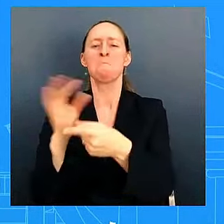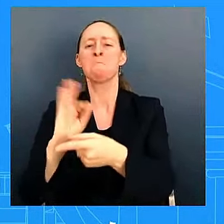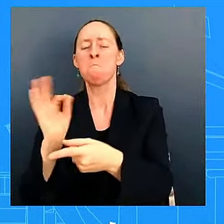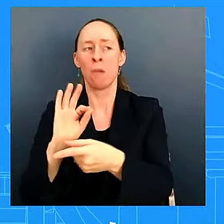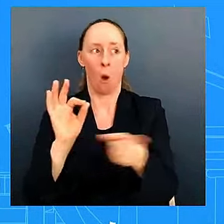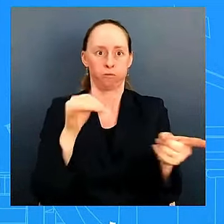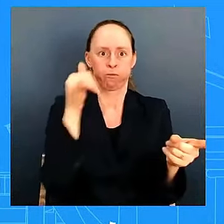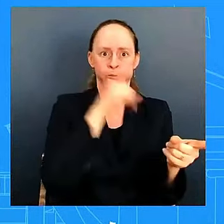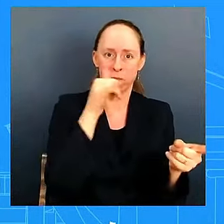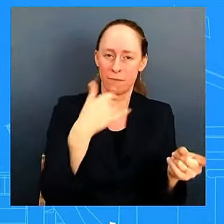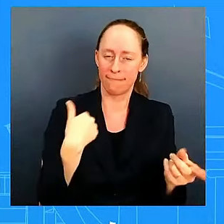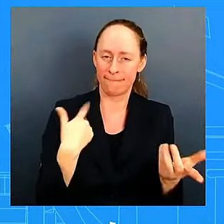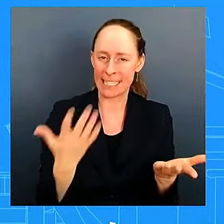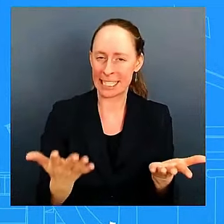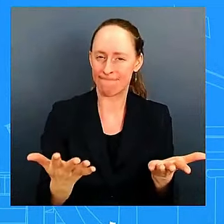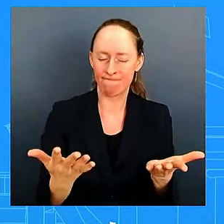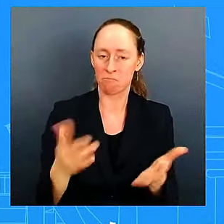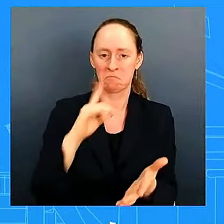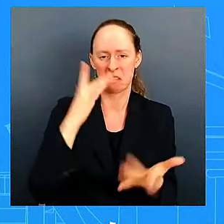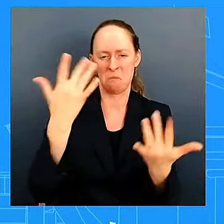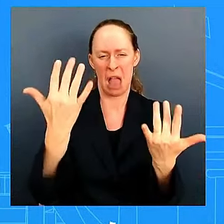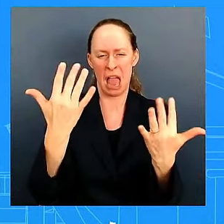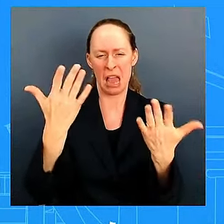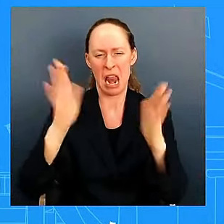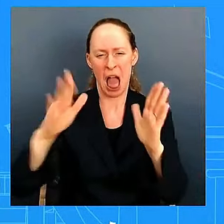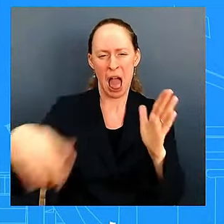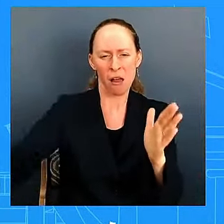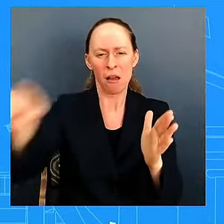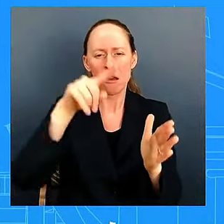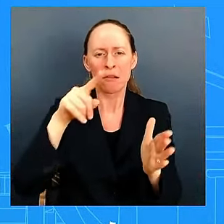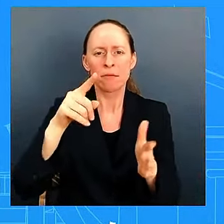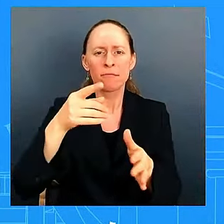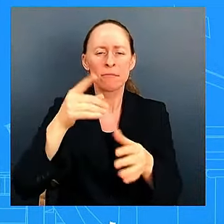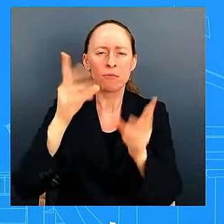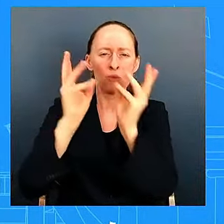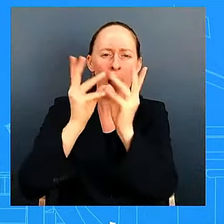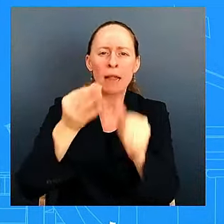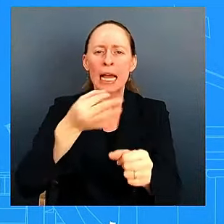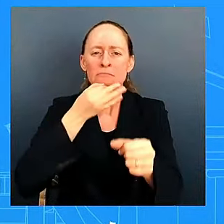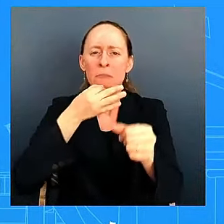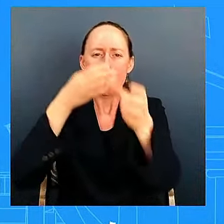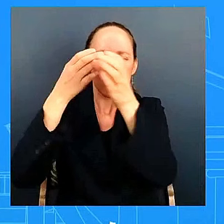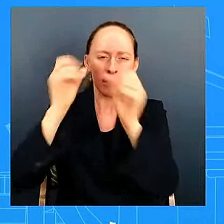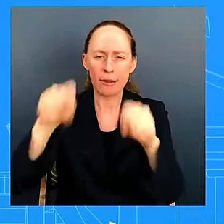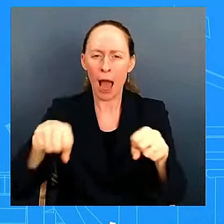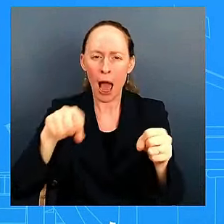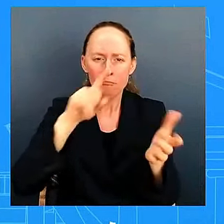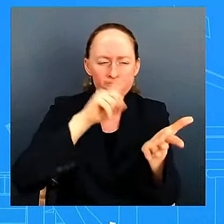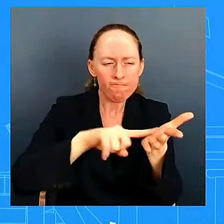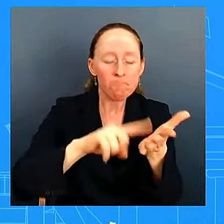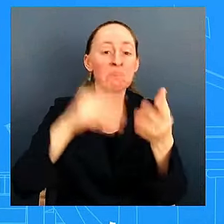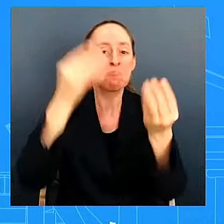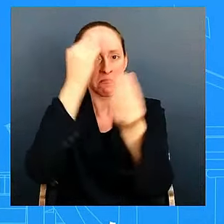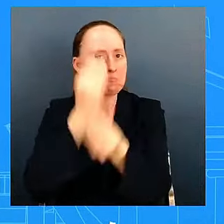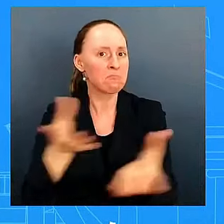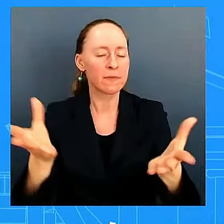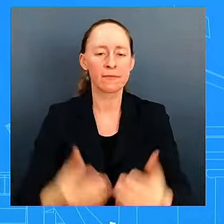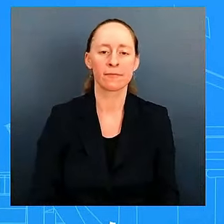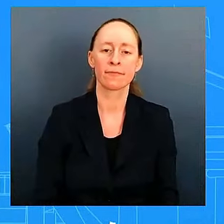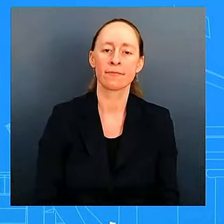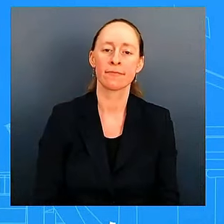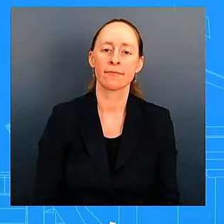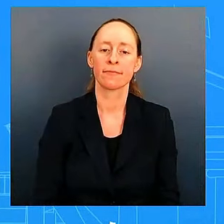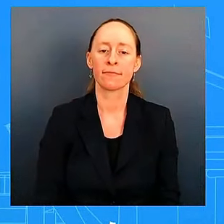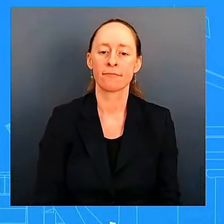with research and rescue and power restoration uh and right now we have u.s army corps of engineers they're moving generators uh